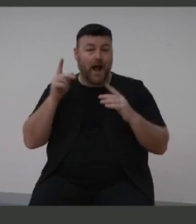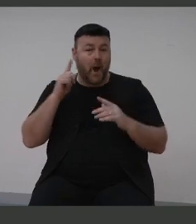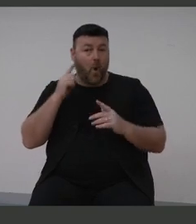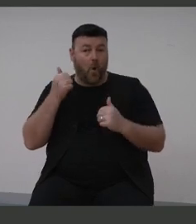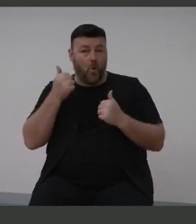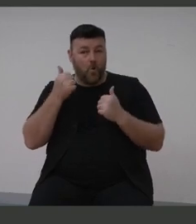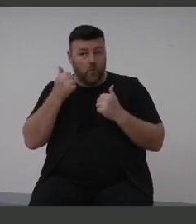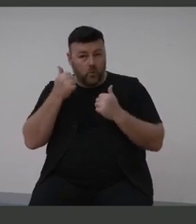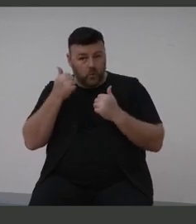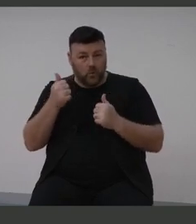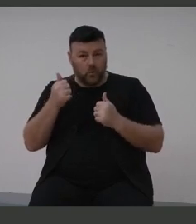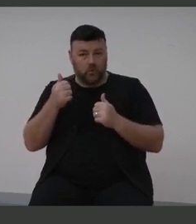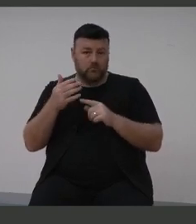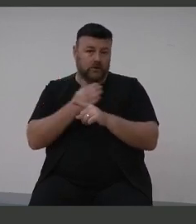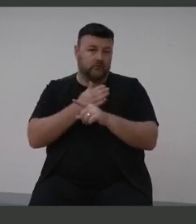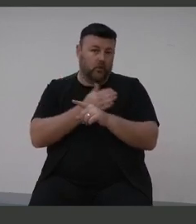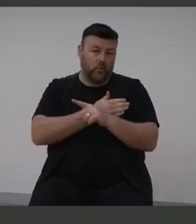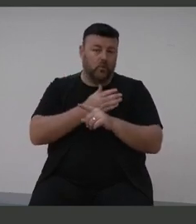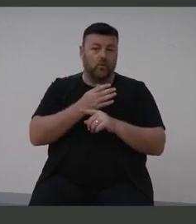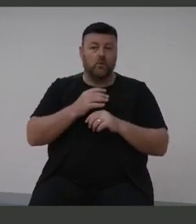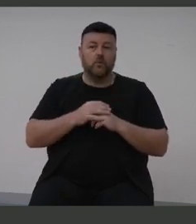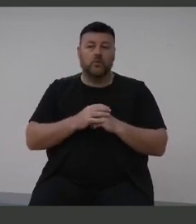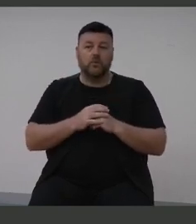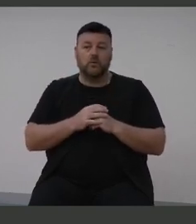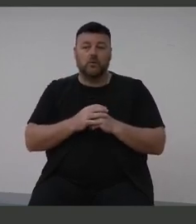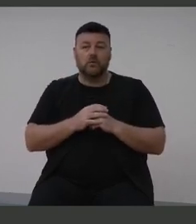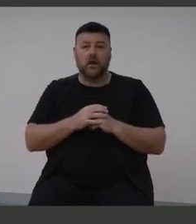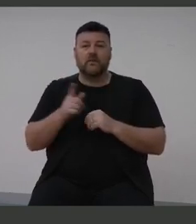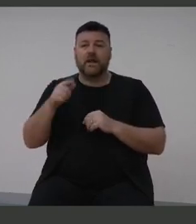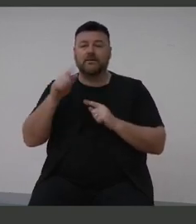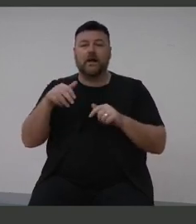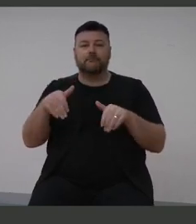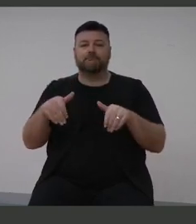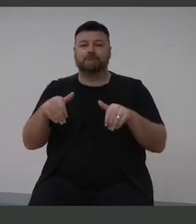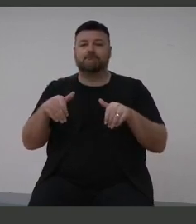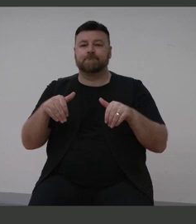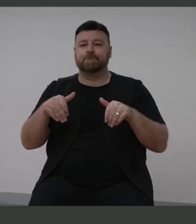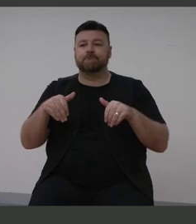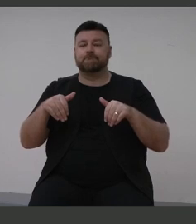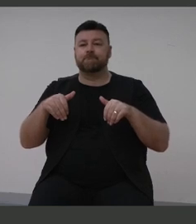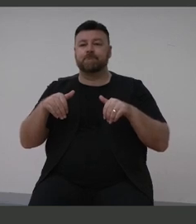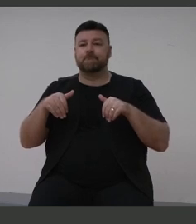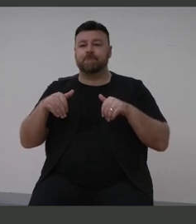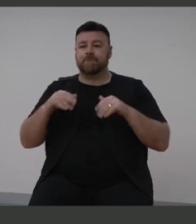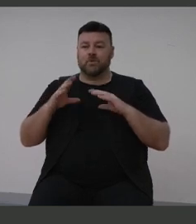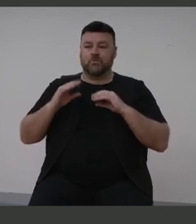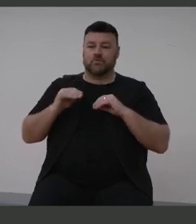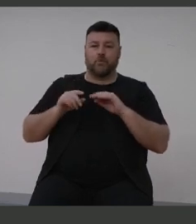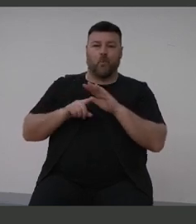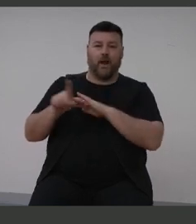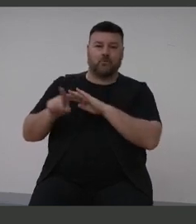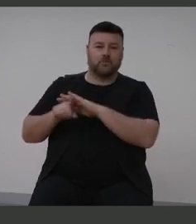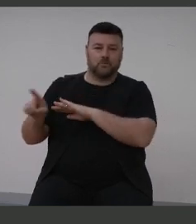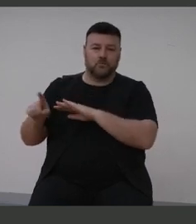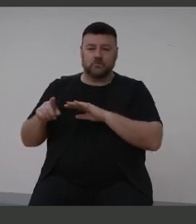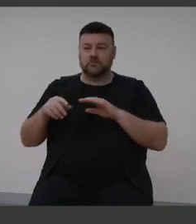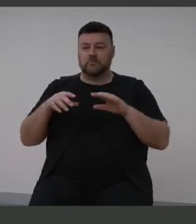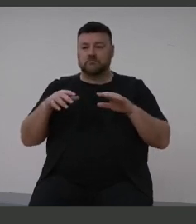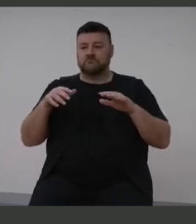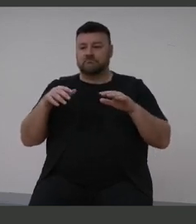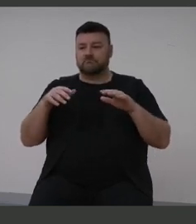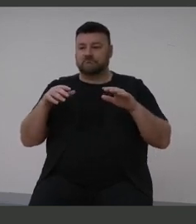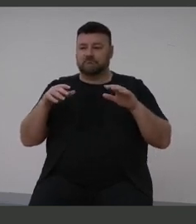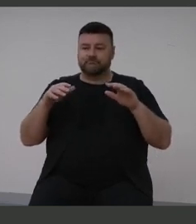used to when they were probably my age in their 40s. They then pull back and then they stop going out with their friends, they stop associating,